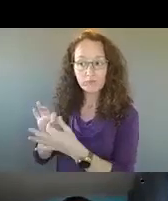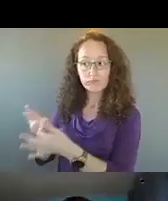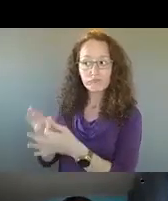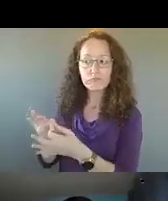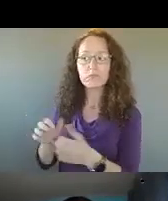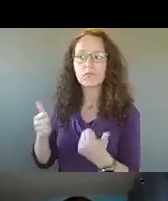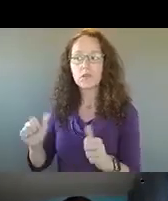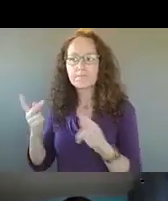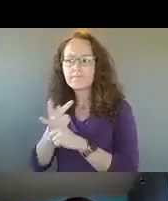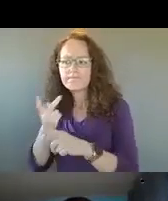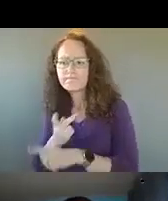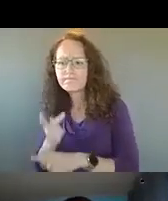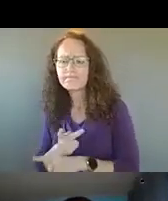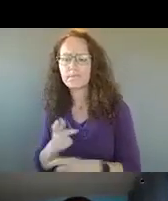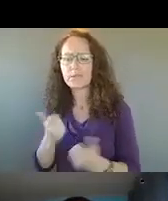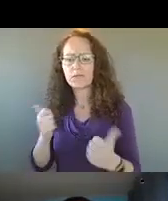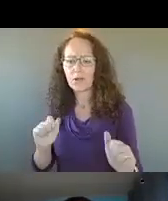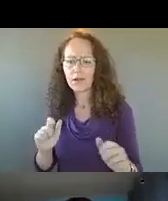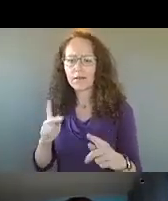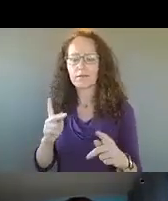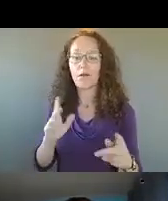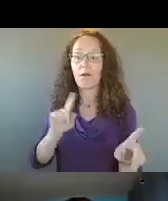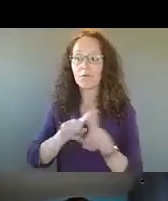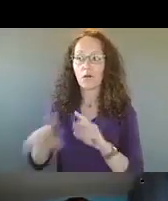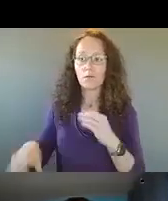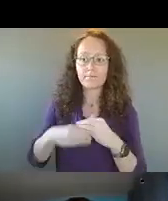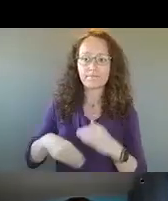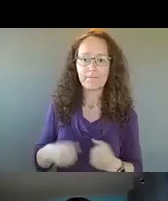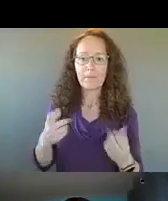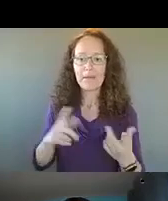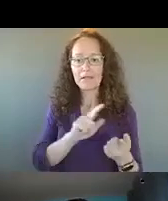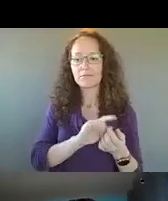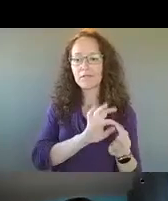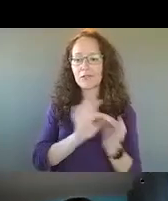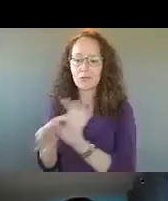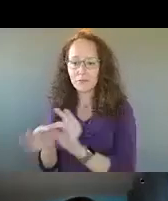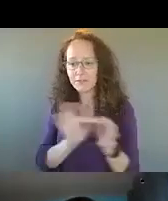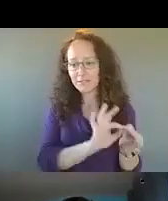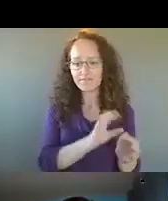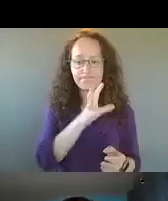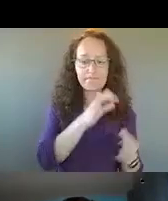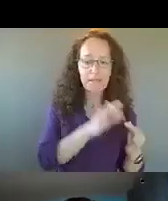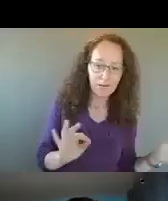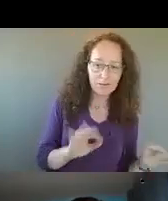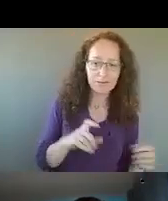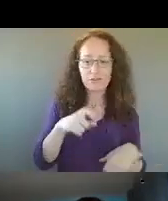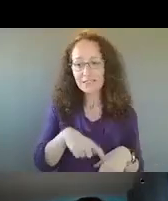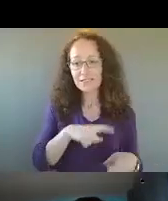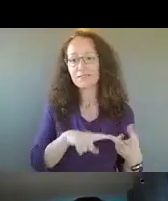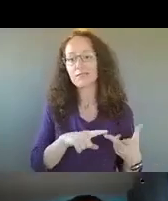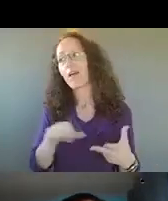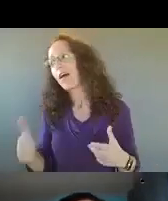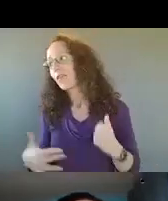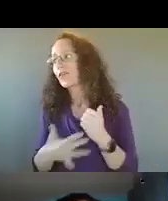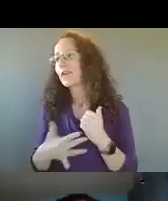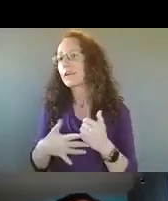as to accommodate all of our translation needs, and then had some additional technical difficulties that